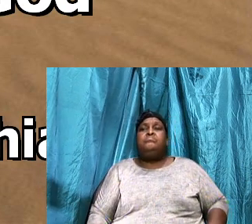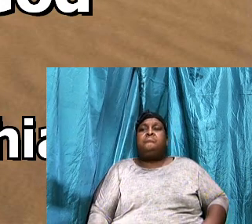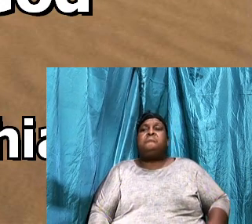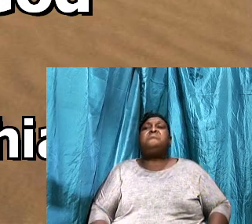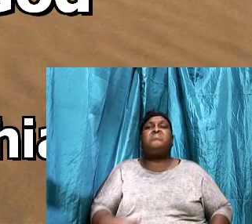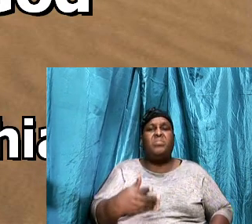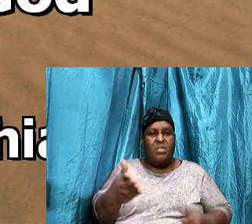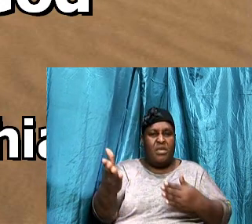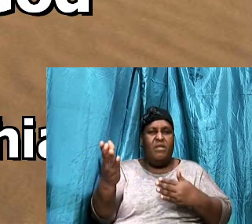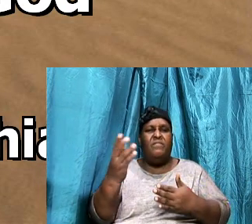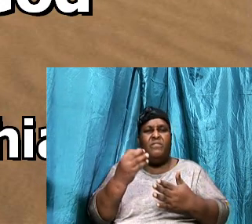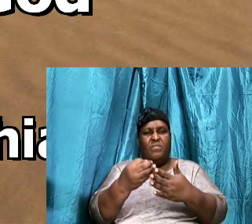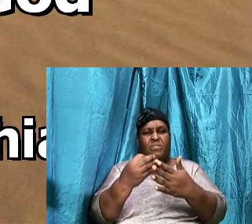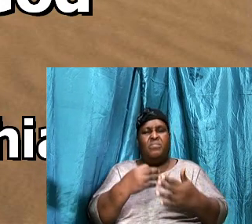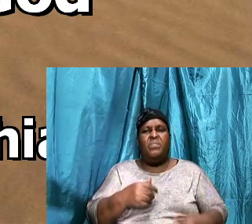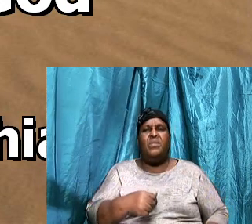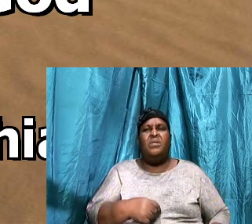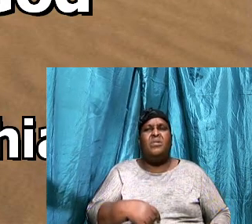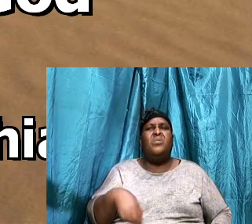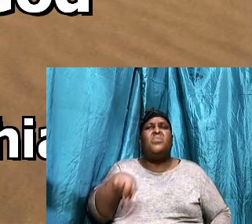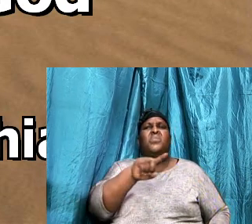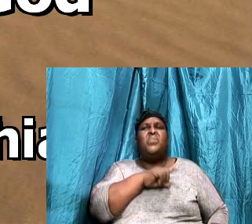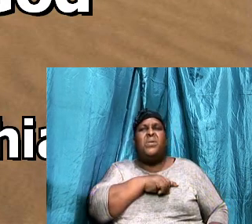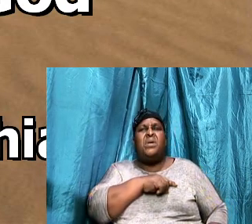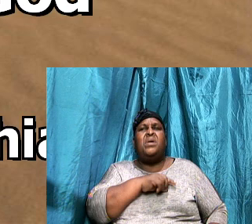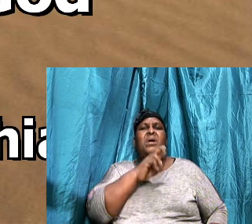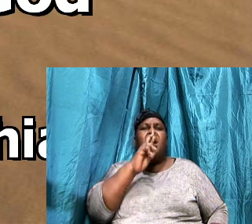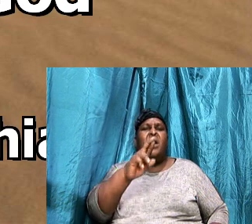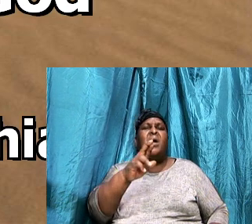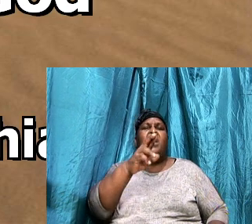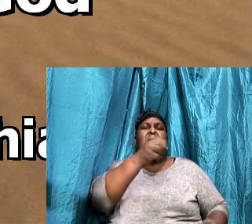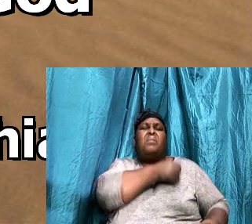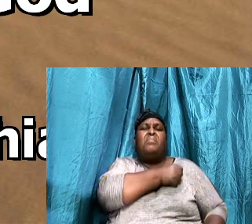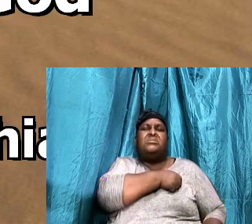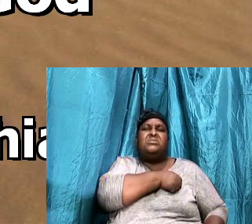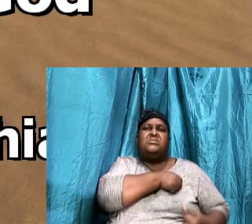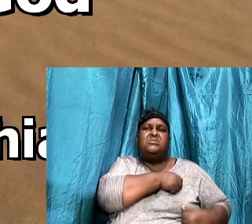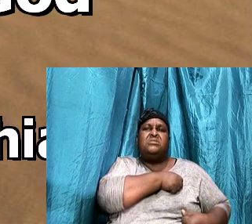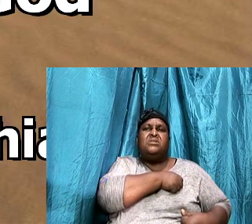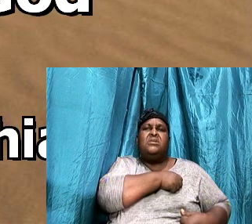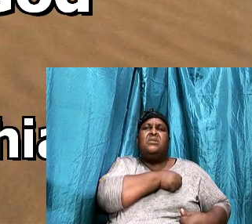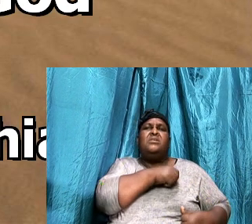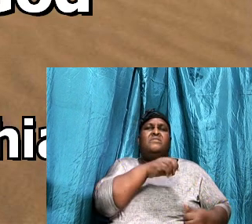Therefore, We are ambassadors, For Christ,